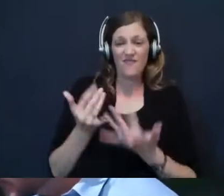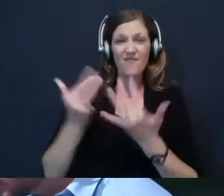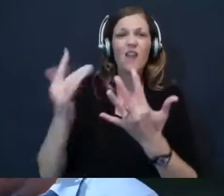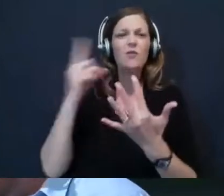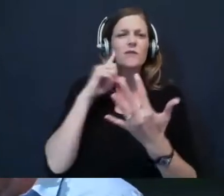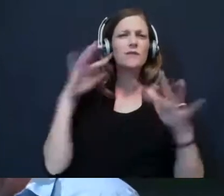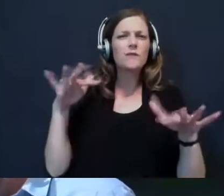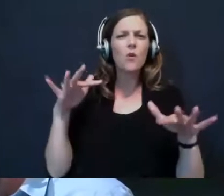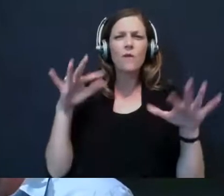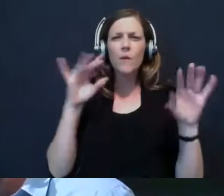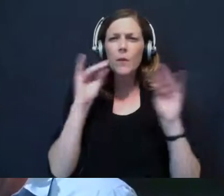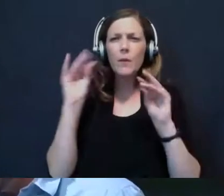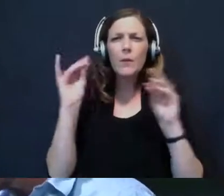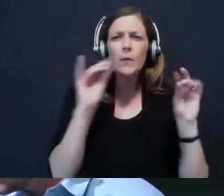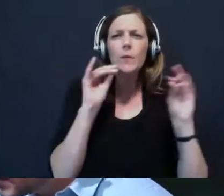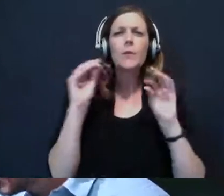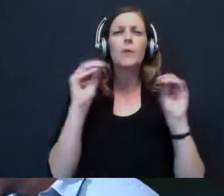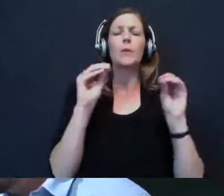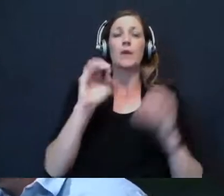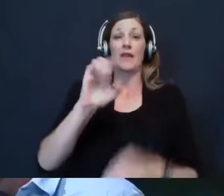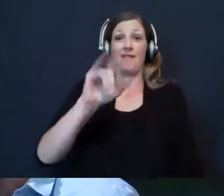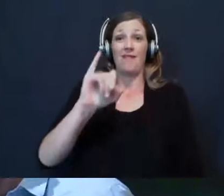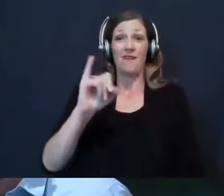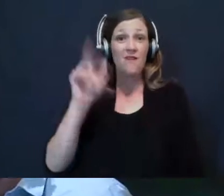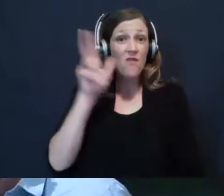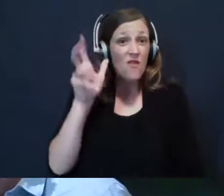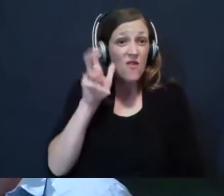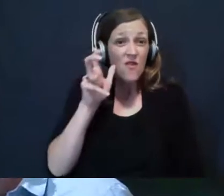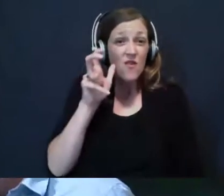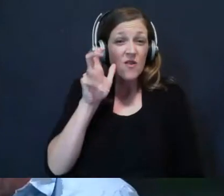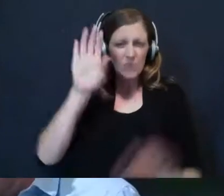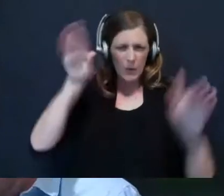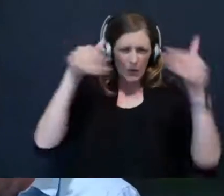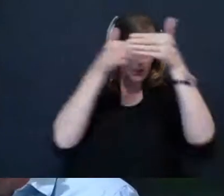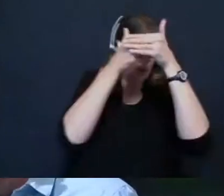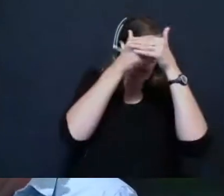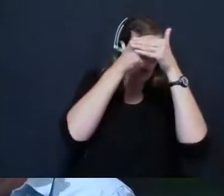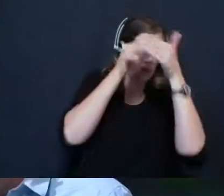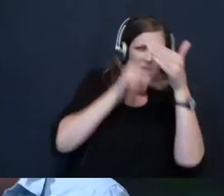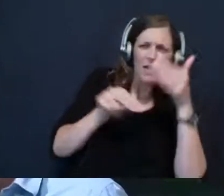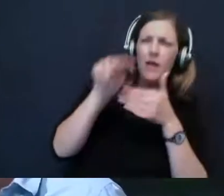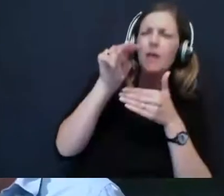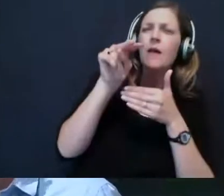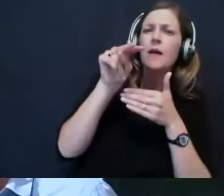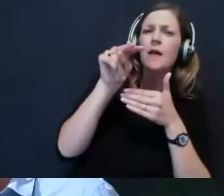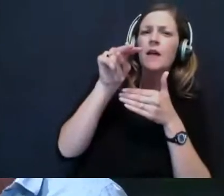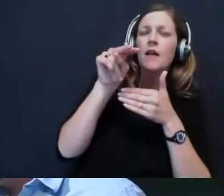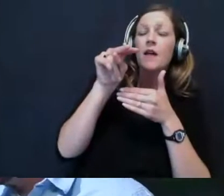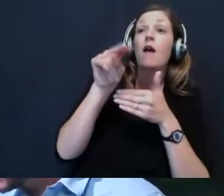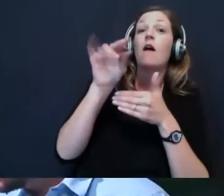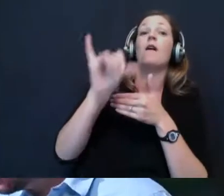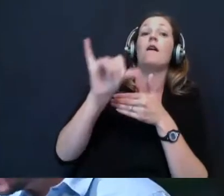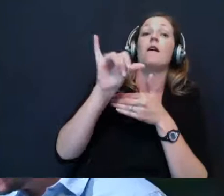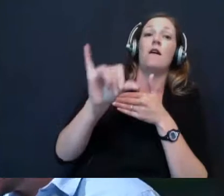a low whisper. And when Elijah heard it, he wrapped his face in his cloak and went out and stood at the entrance of the cave and behold,